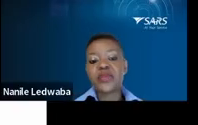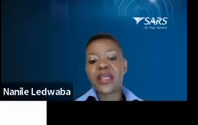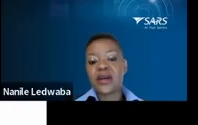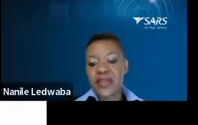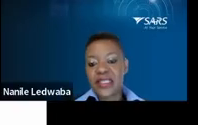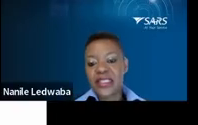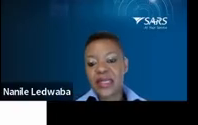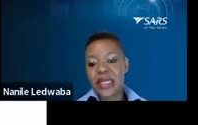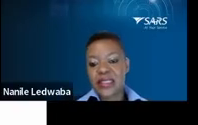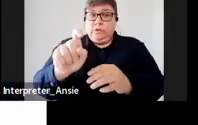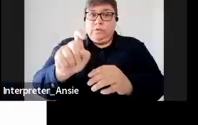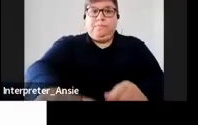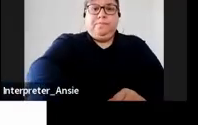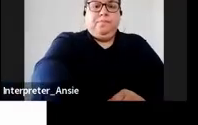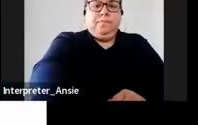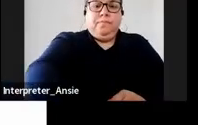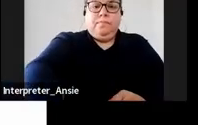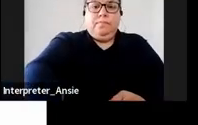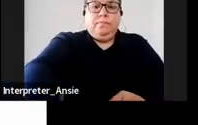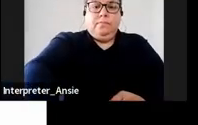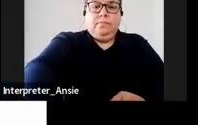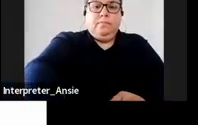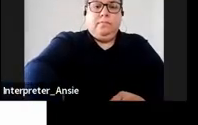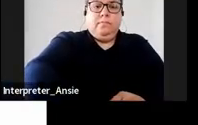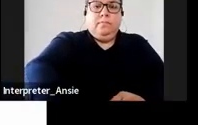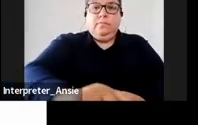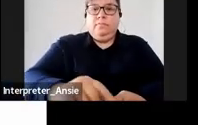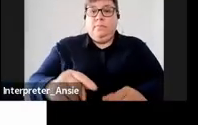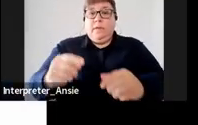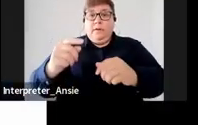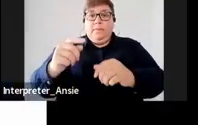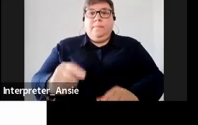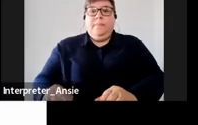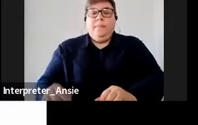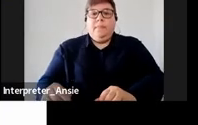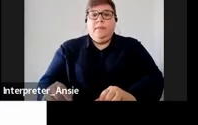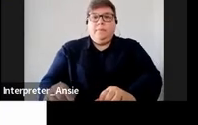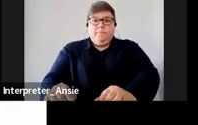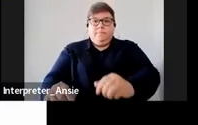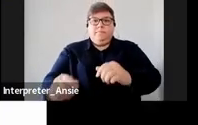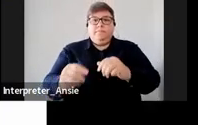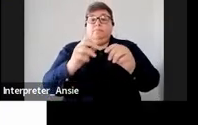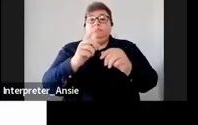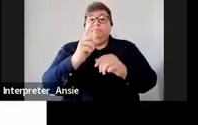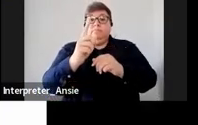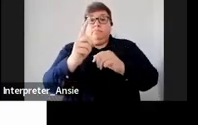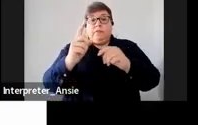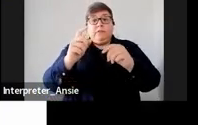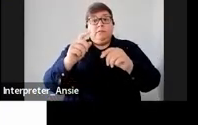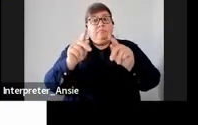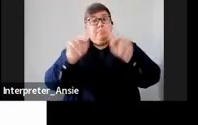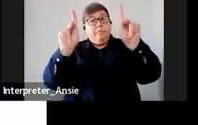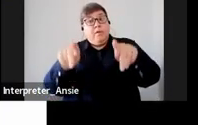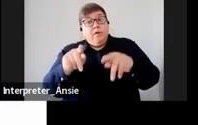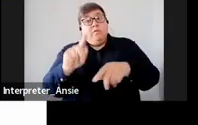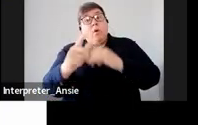that for the year of assessment that starts on first March and end on the 28 of 29 February the first period for which provisional tax